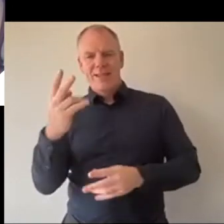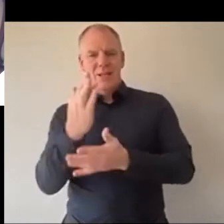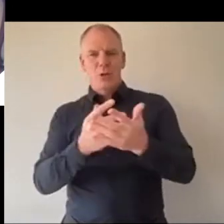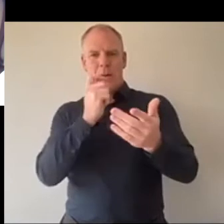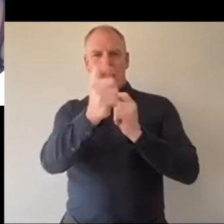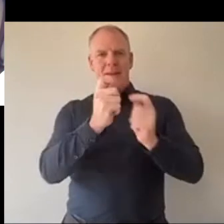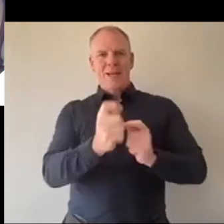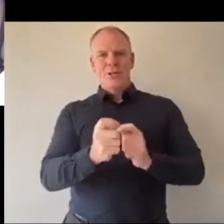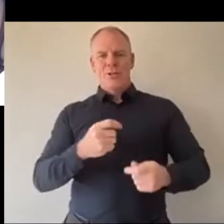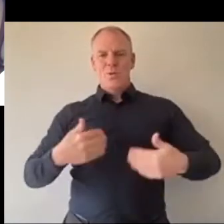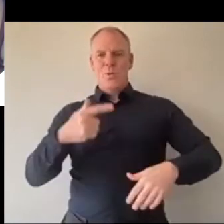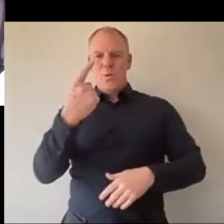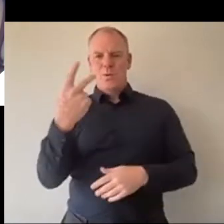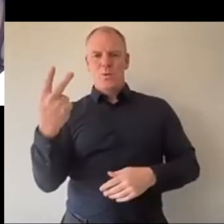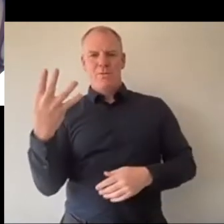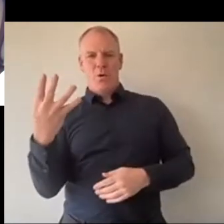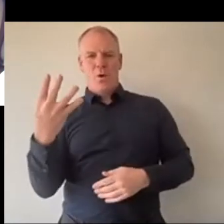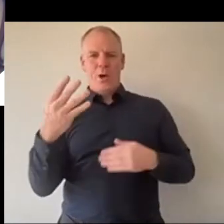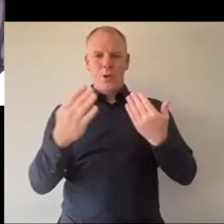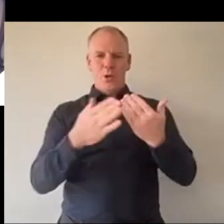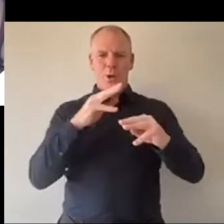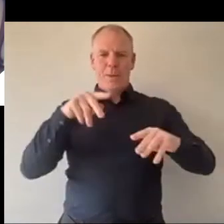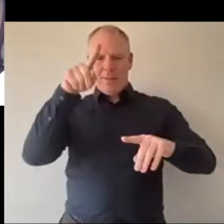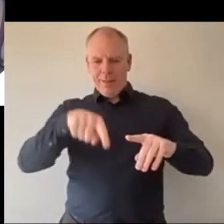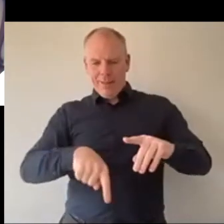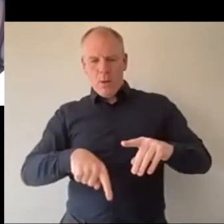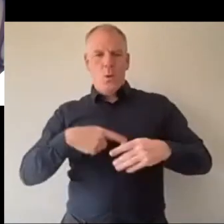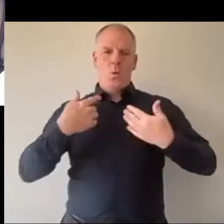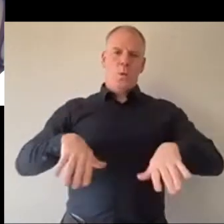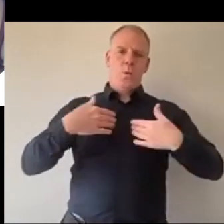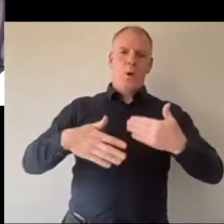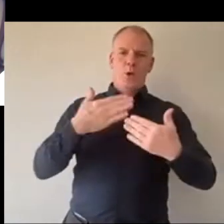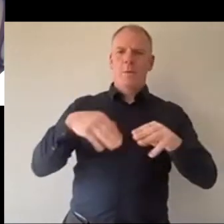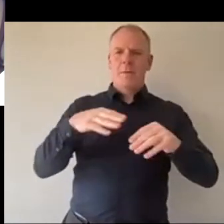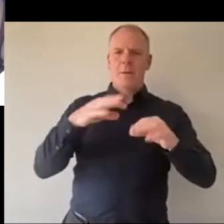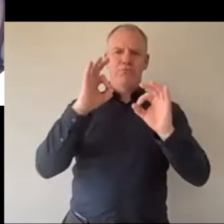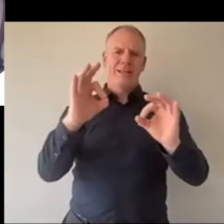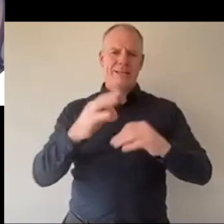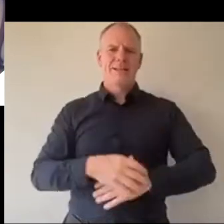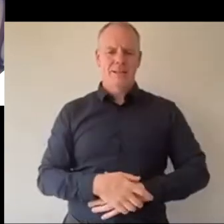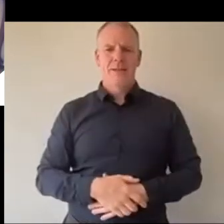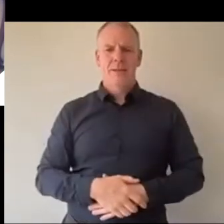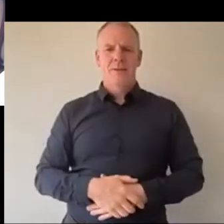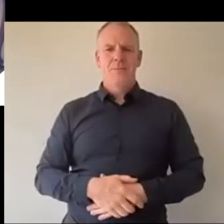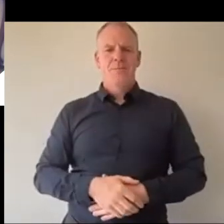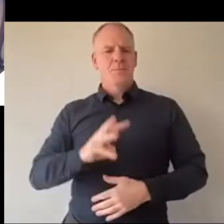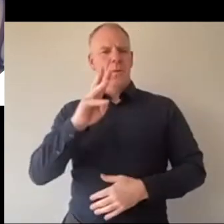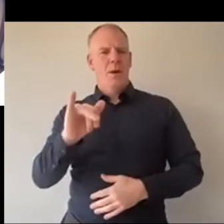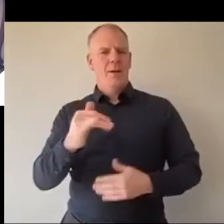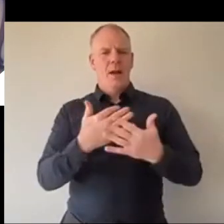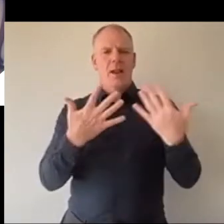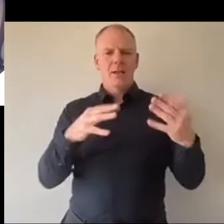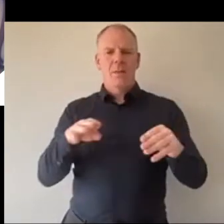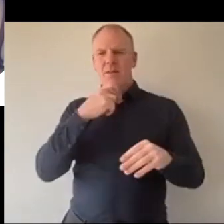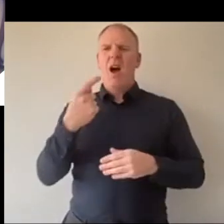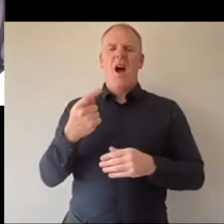come true it shows how amazing and awesome young people are because, like, a lot of people will argue that young